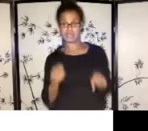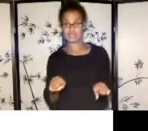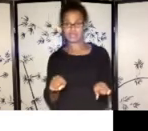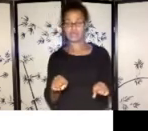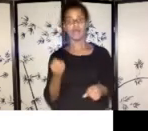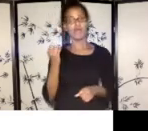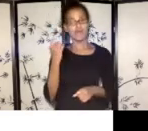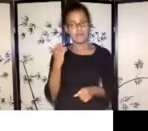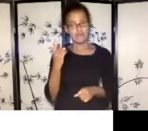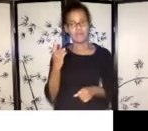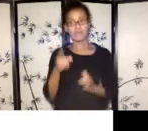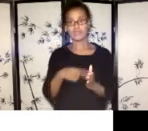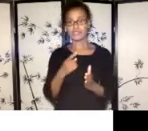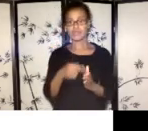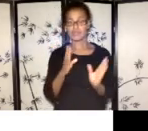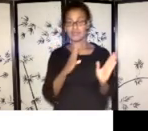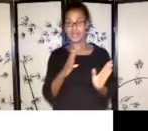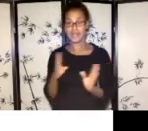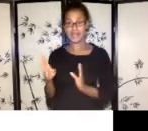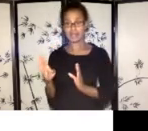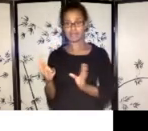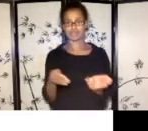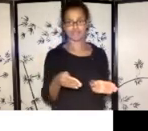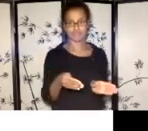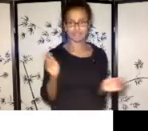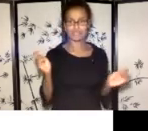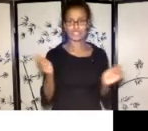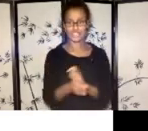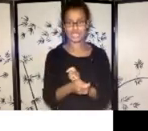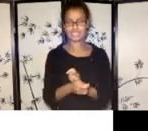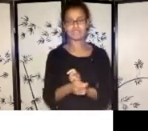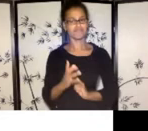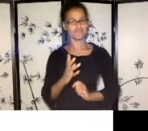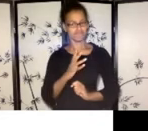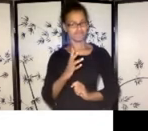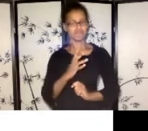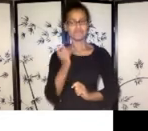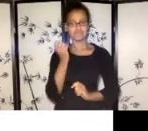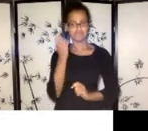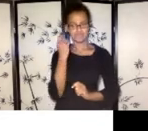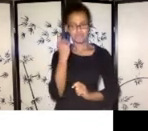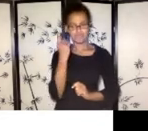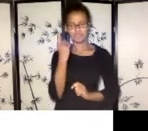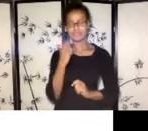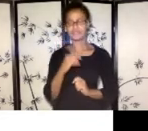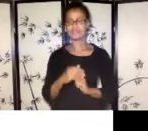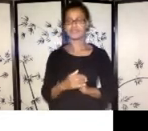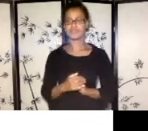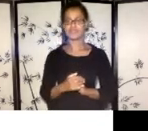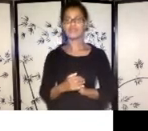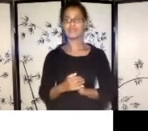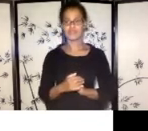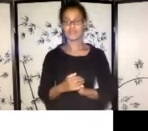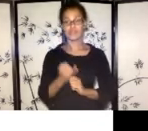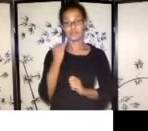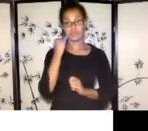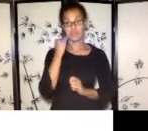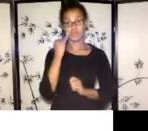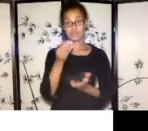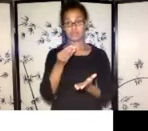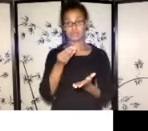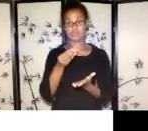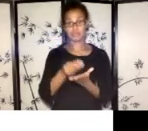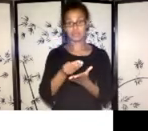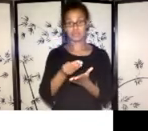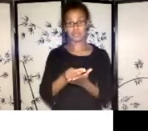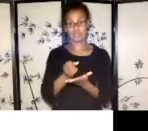shift to so, like I said before, you can always if you are awarded a grant and things change